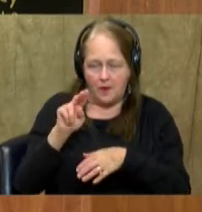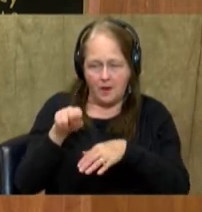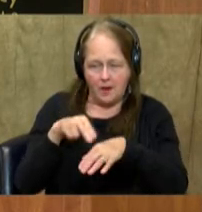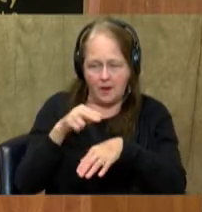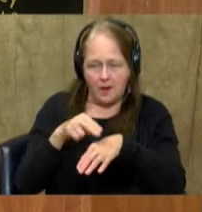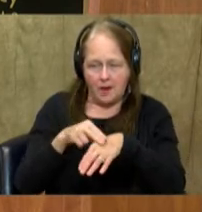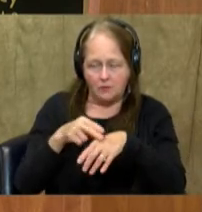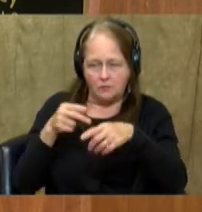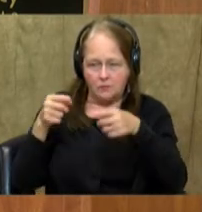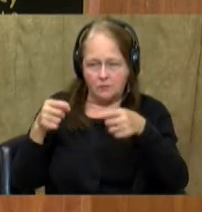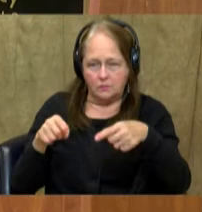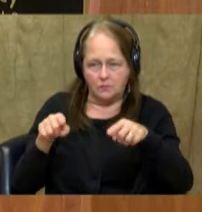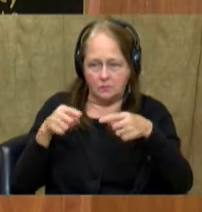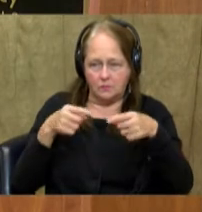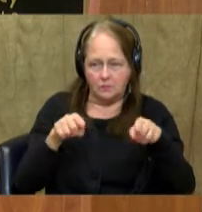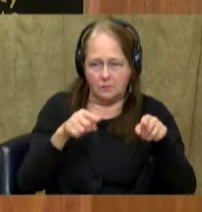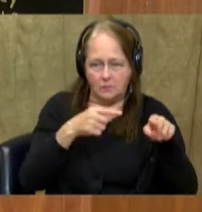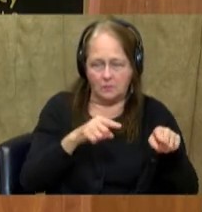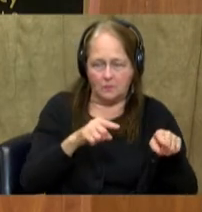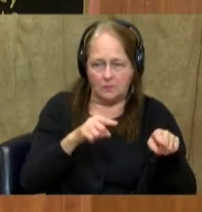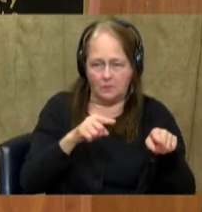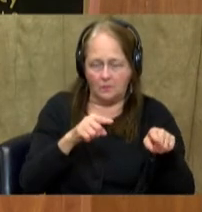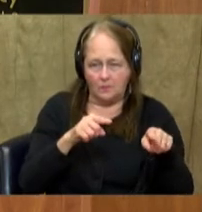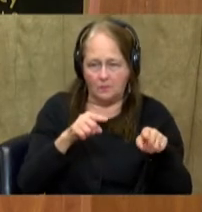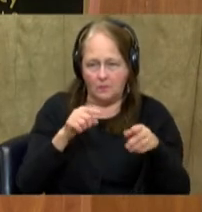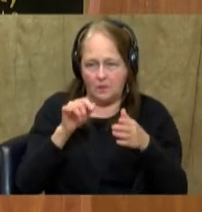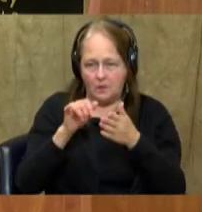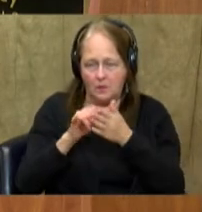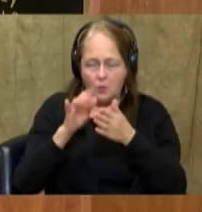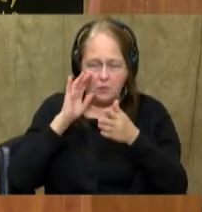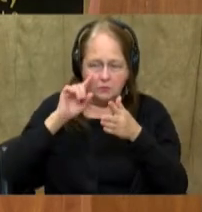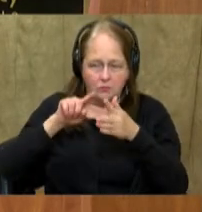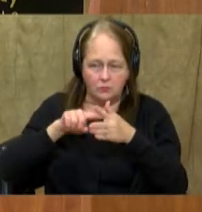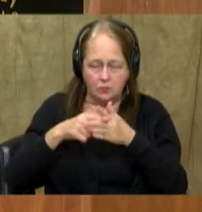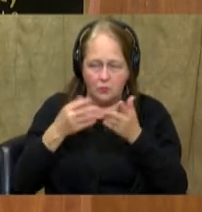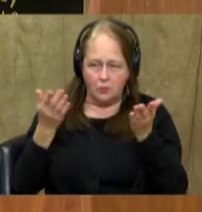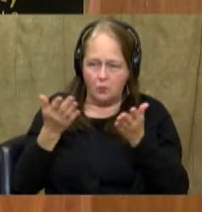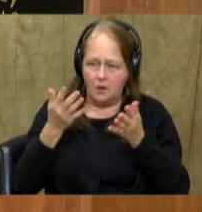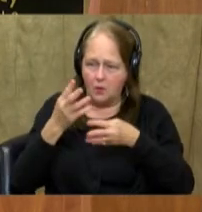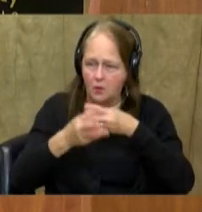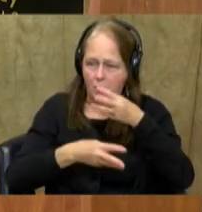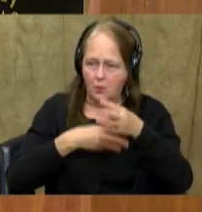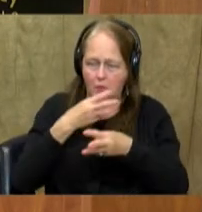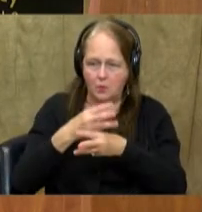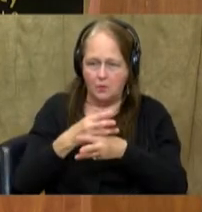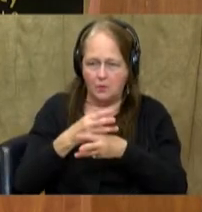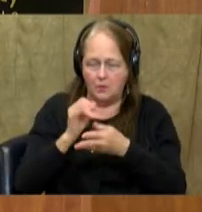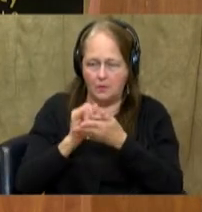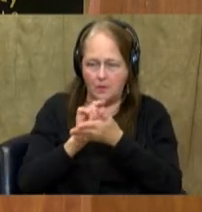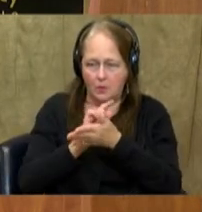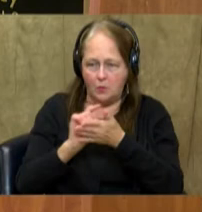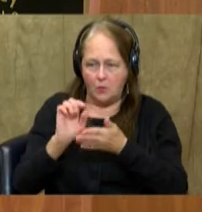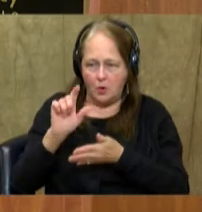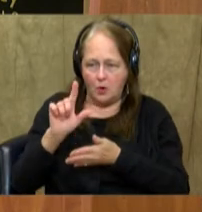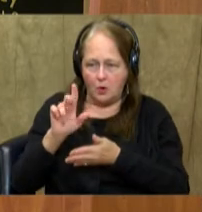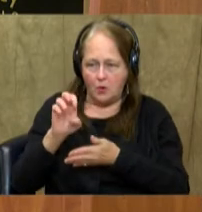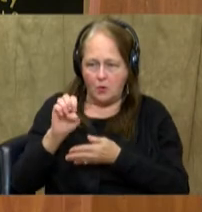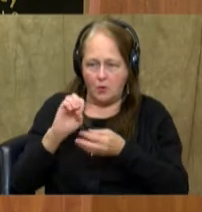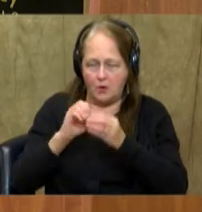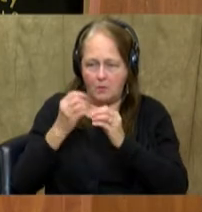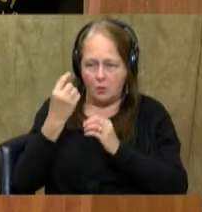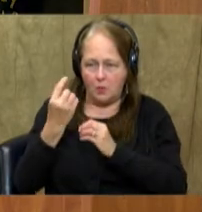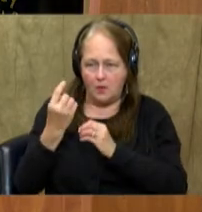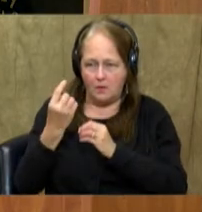that impact this region. So let's get started with our Where in the World segment. This week's clue, number one,